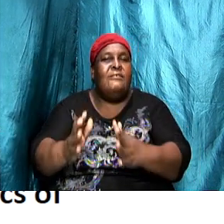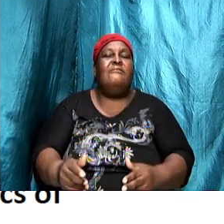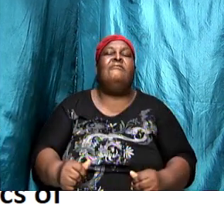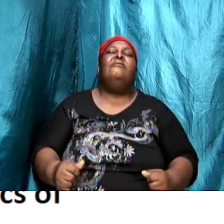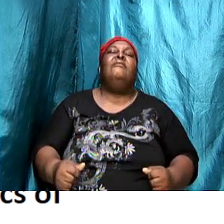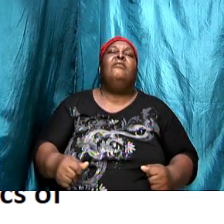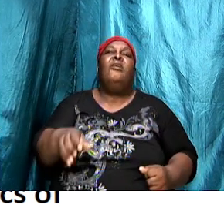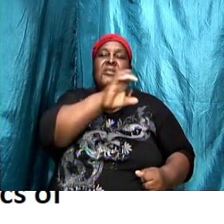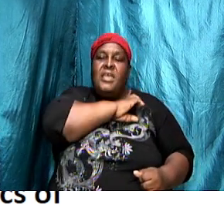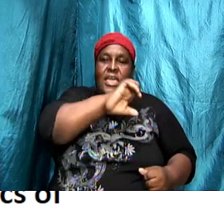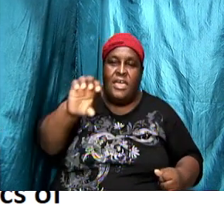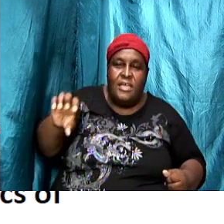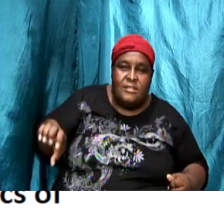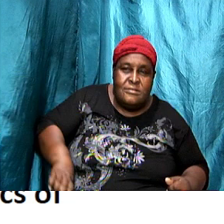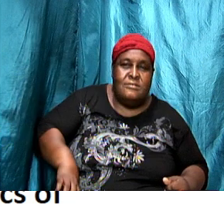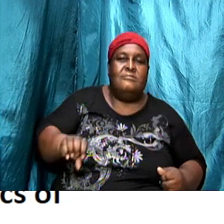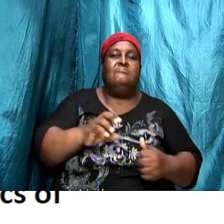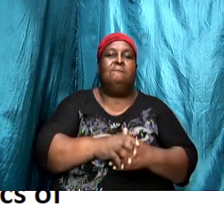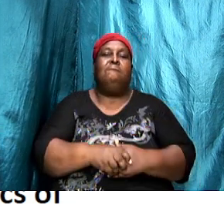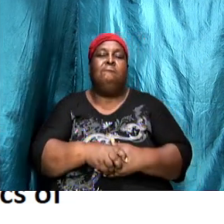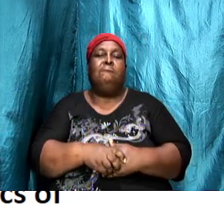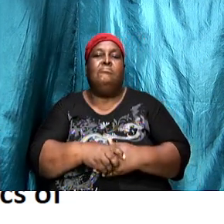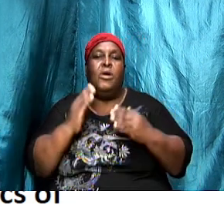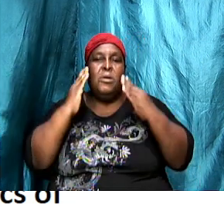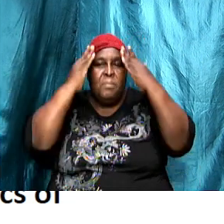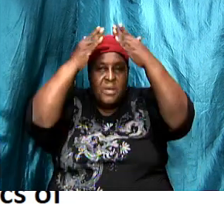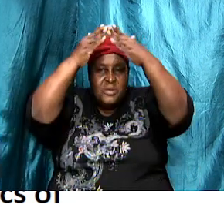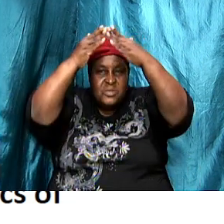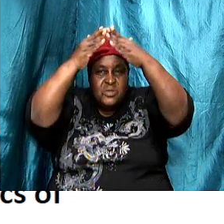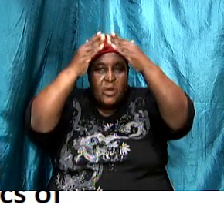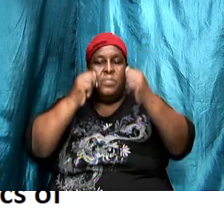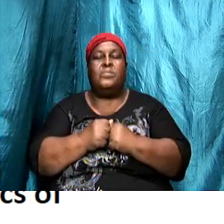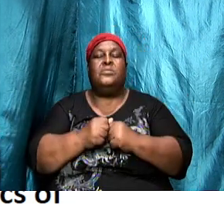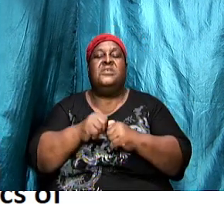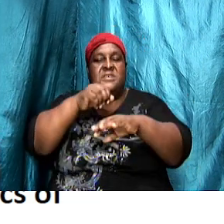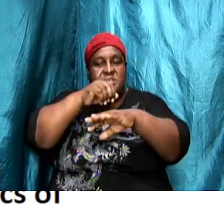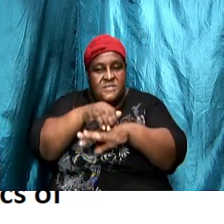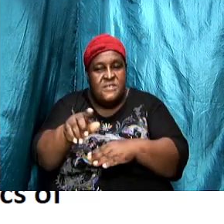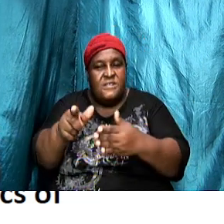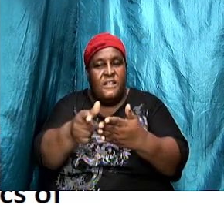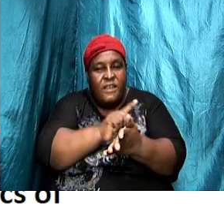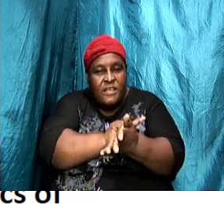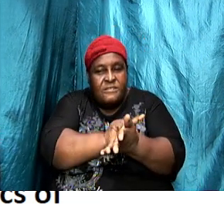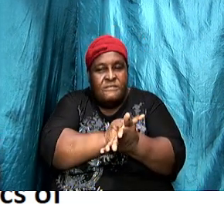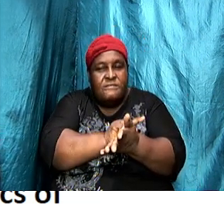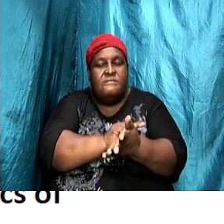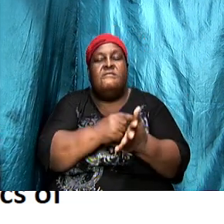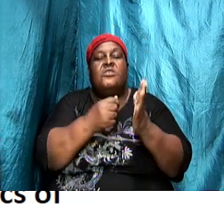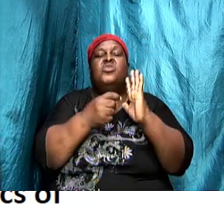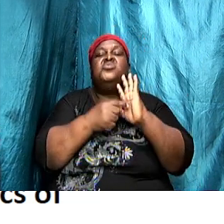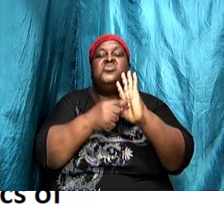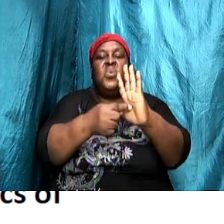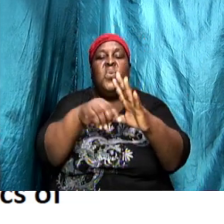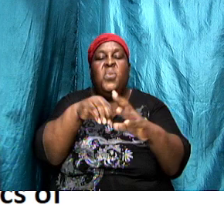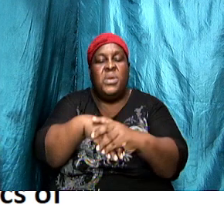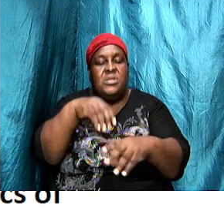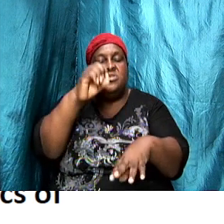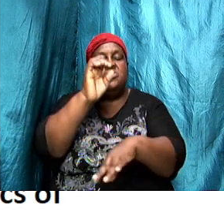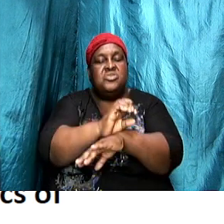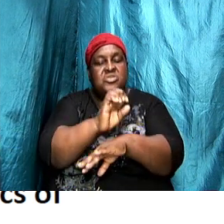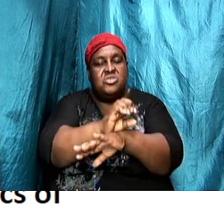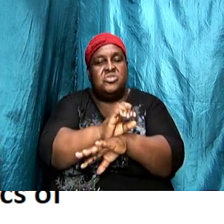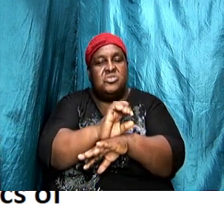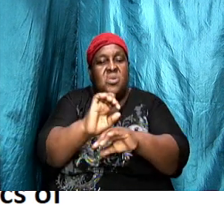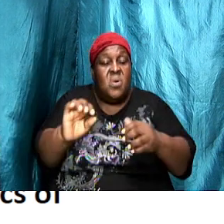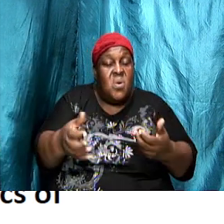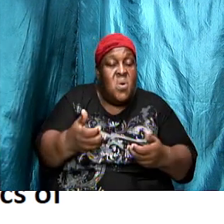was in charge of the church he addressed the letter to them it is showing that in the church and